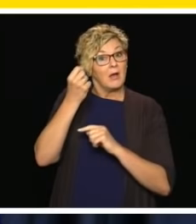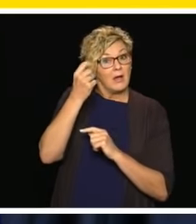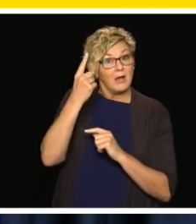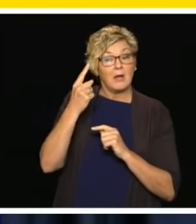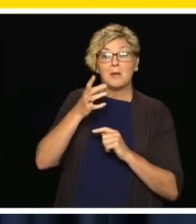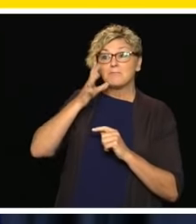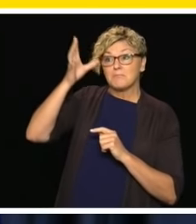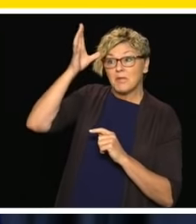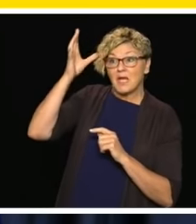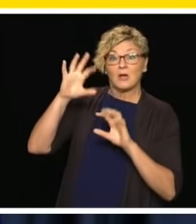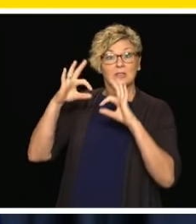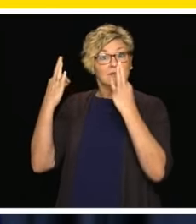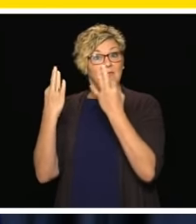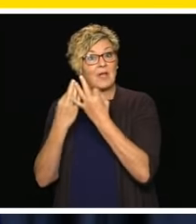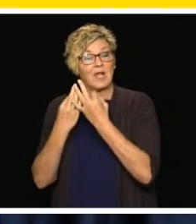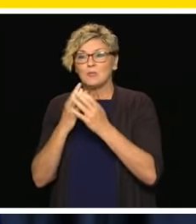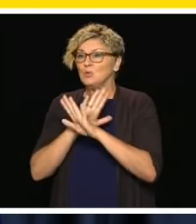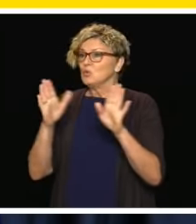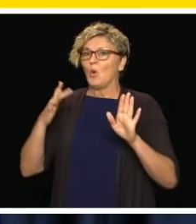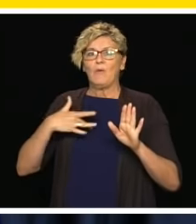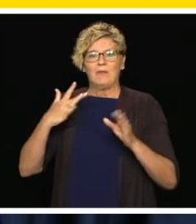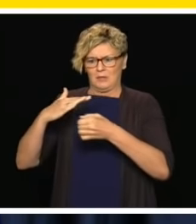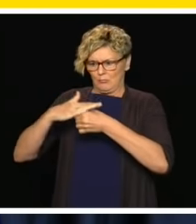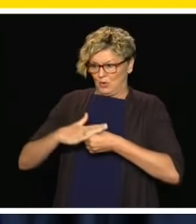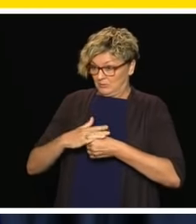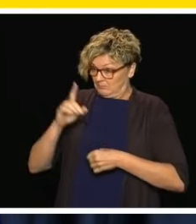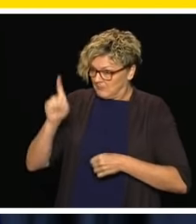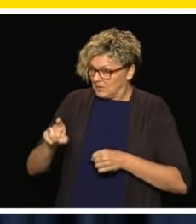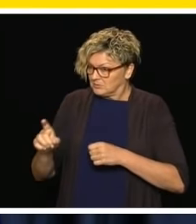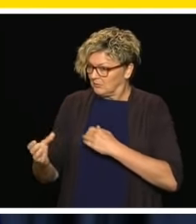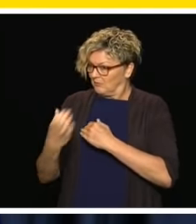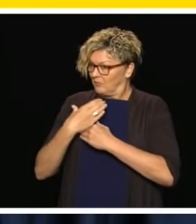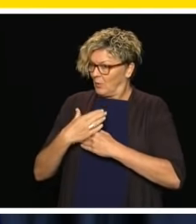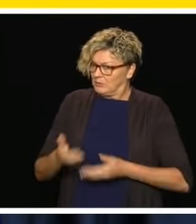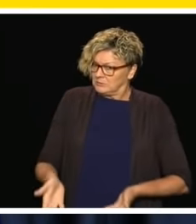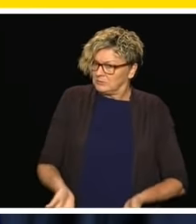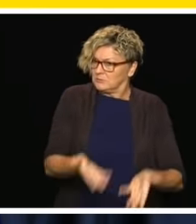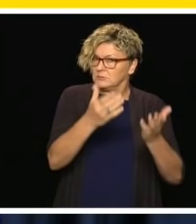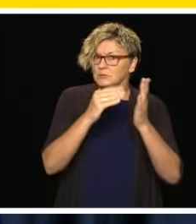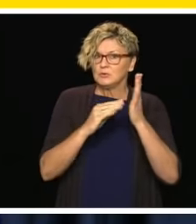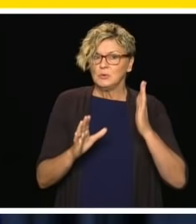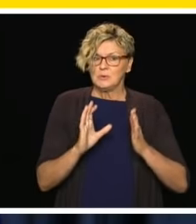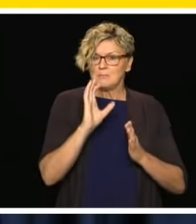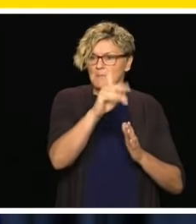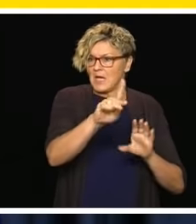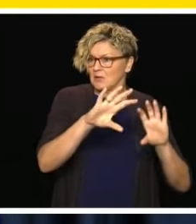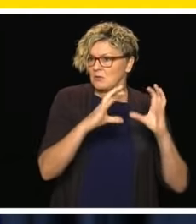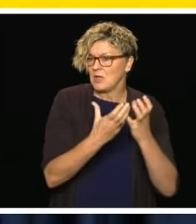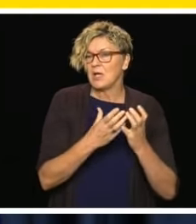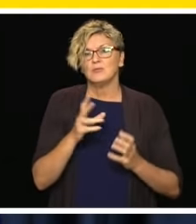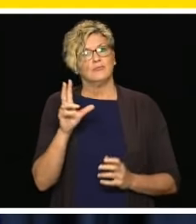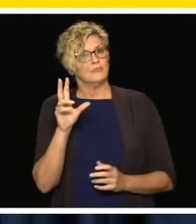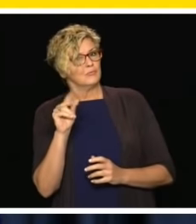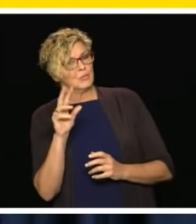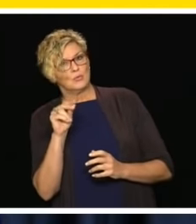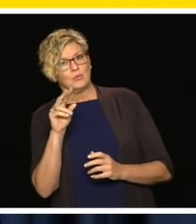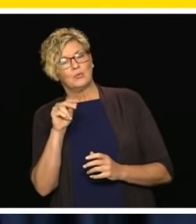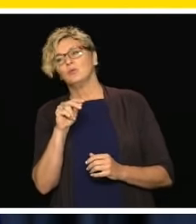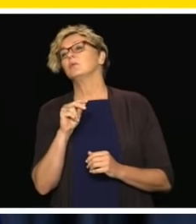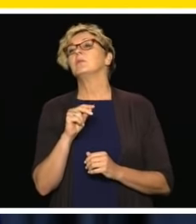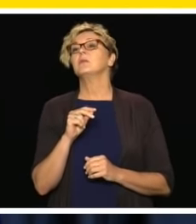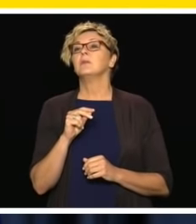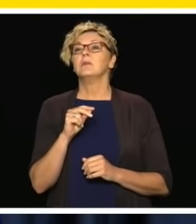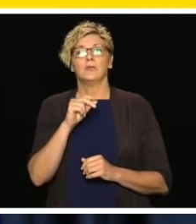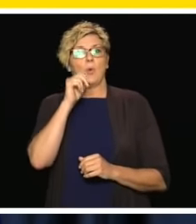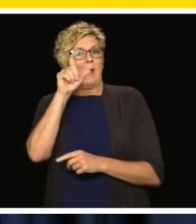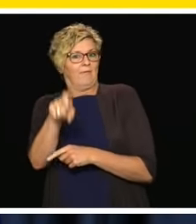pressured to do this. I understand if parents are or children are anxious about going back to classrooms and I want to assure you that we